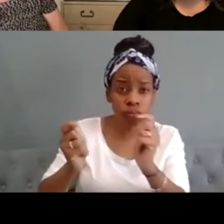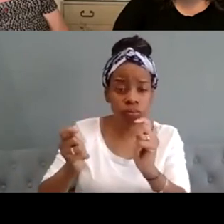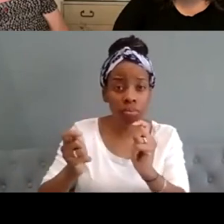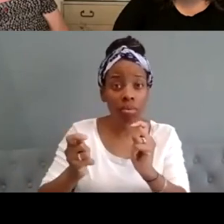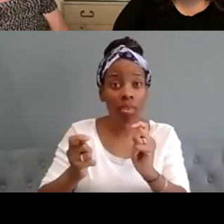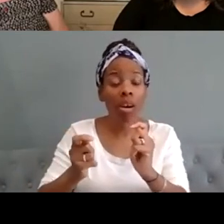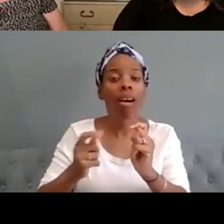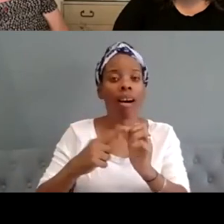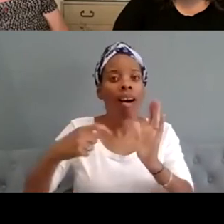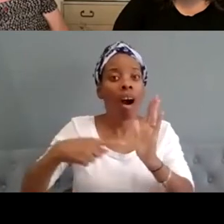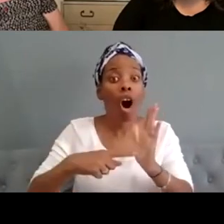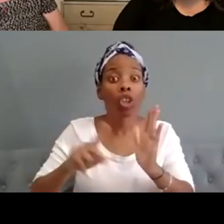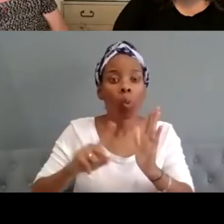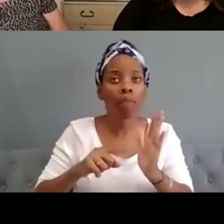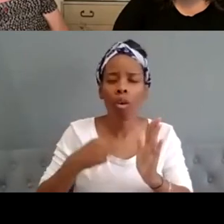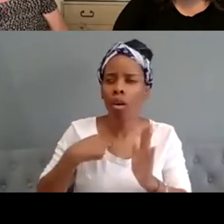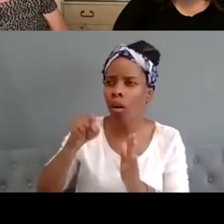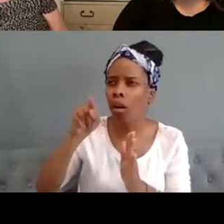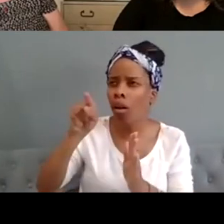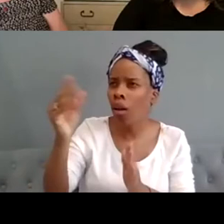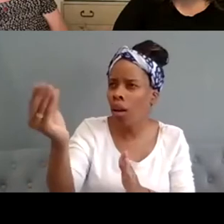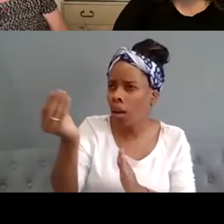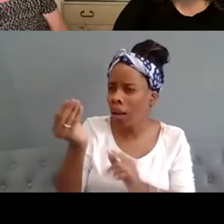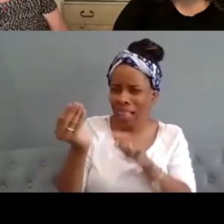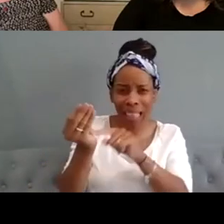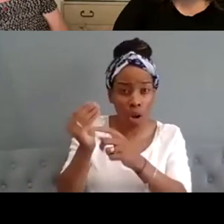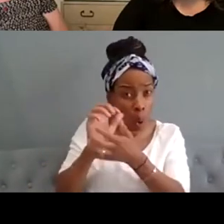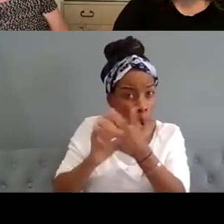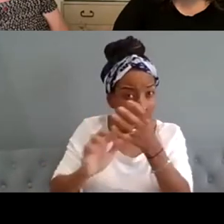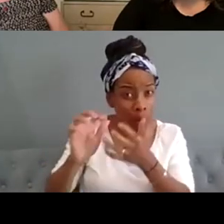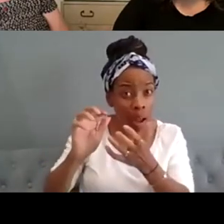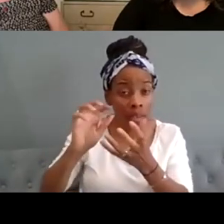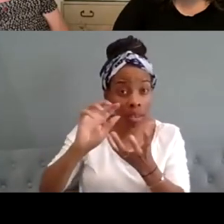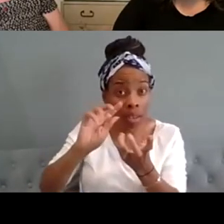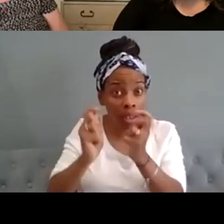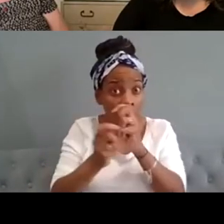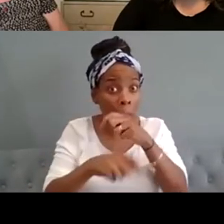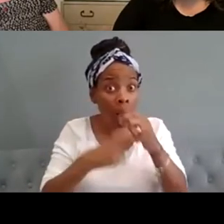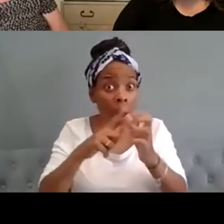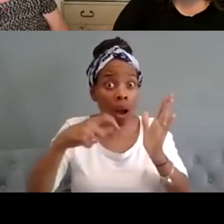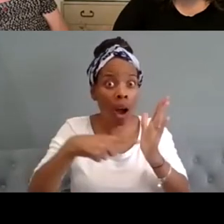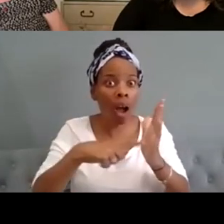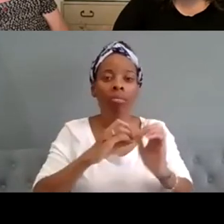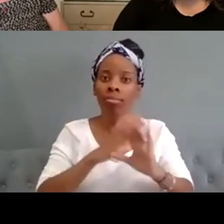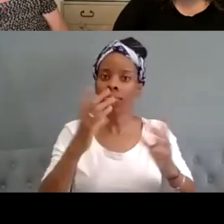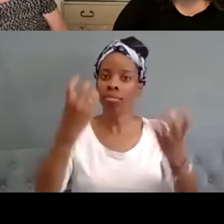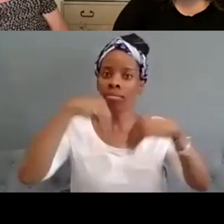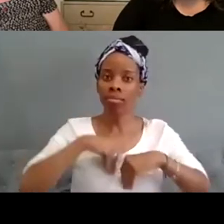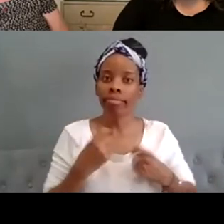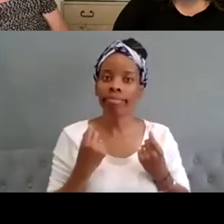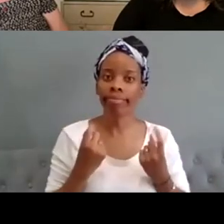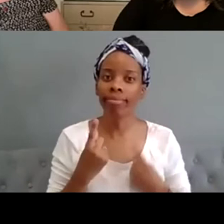complexities within the world and and and that's that's the most brilliant thing about being an artist because you can